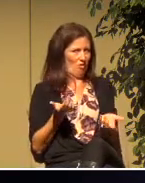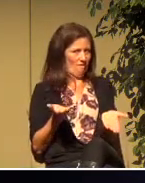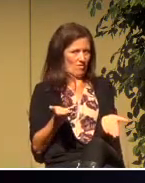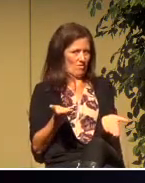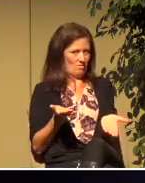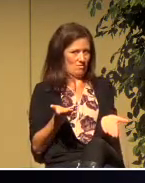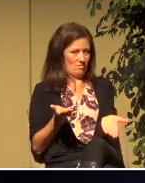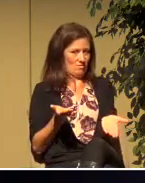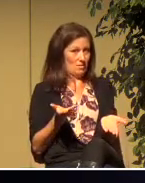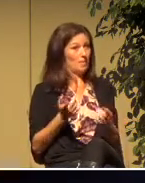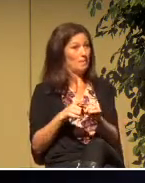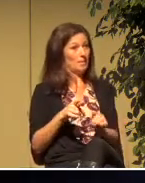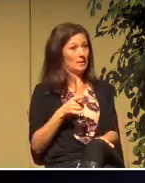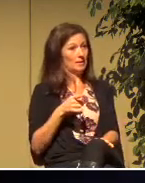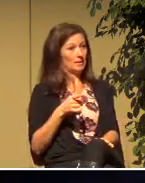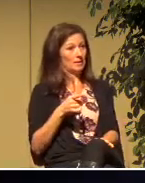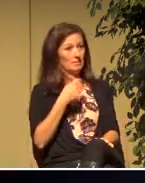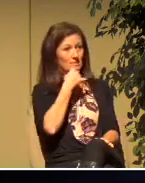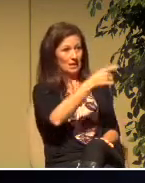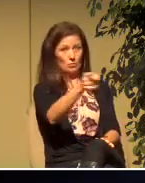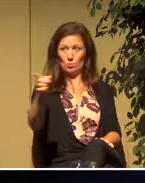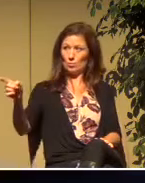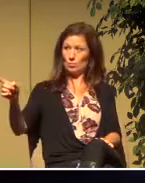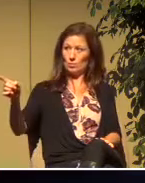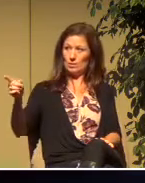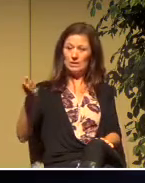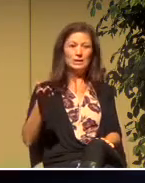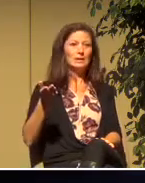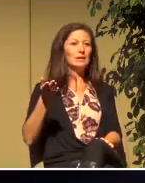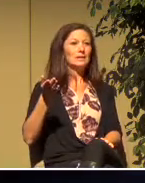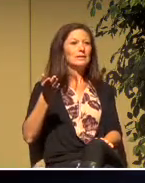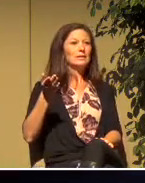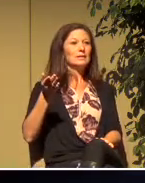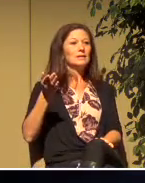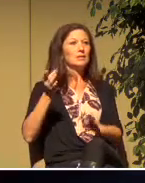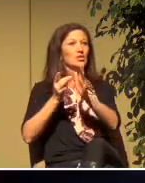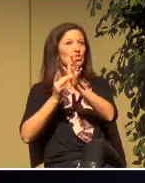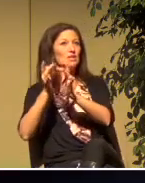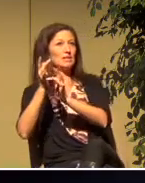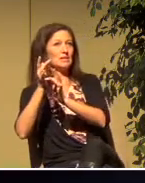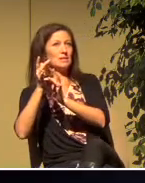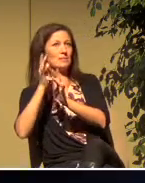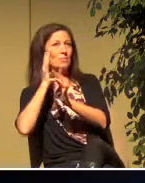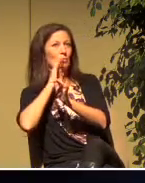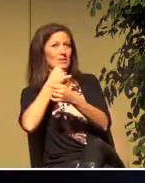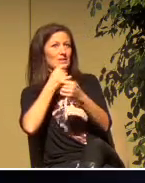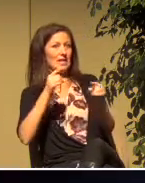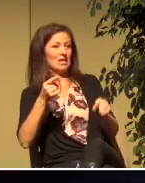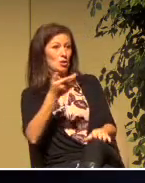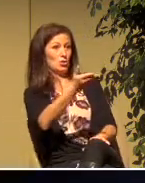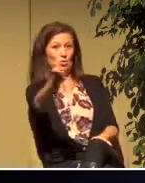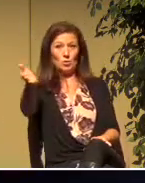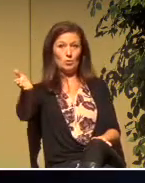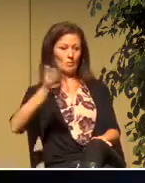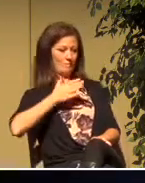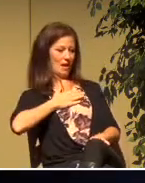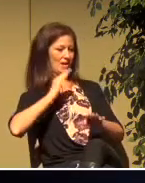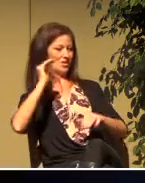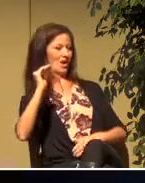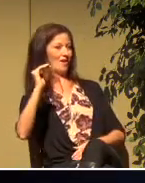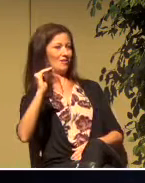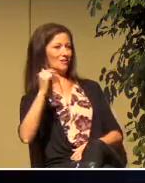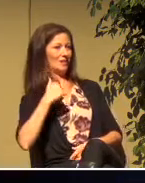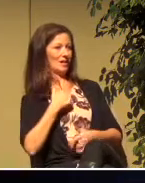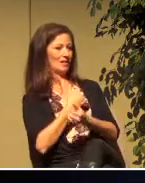are my child whom I love and you are my chosen